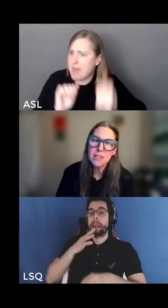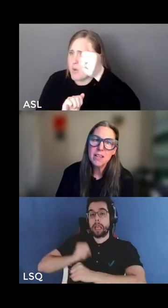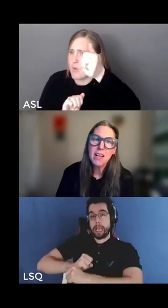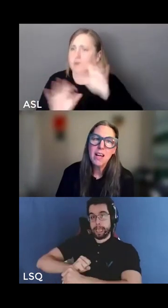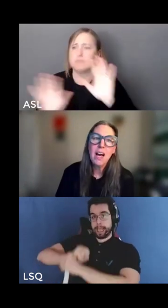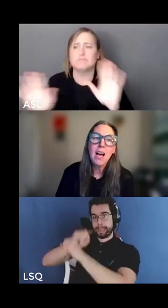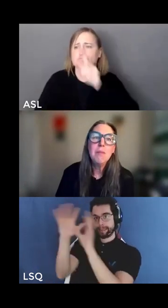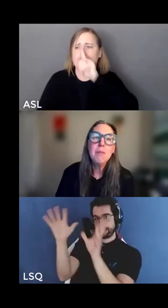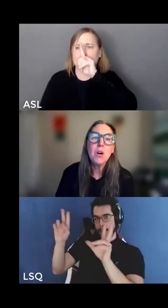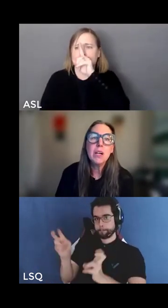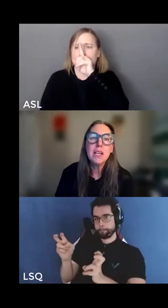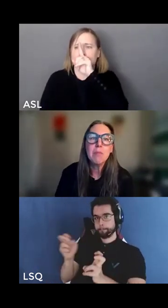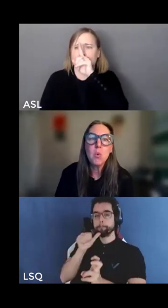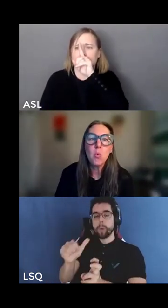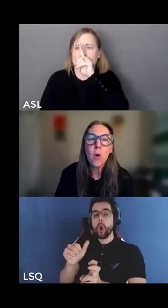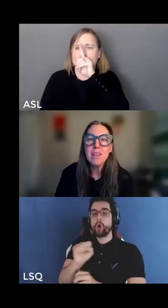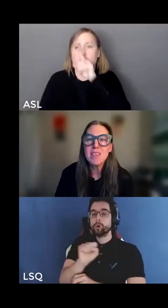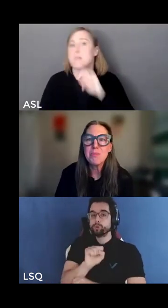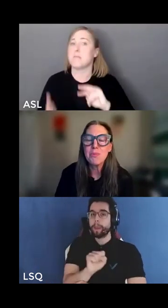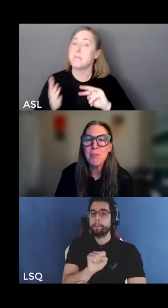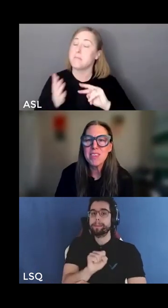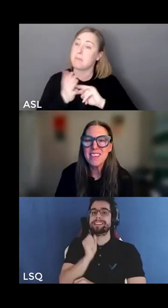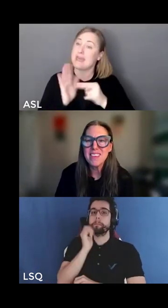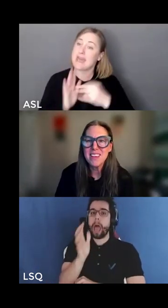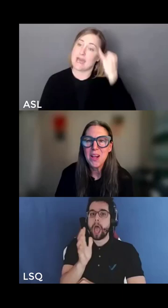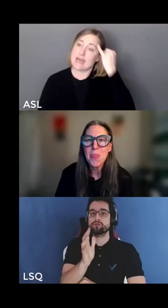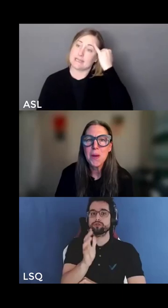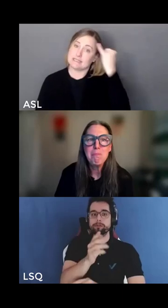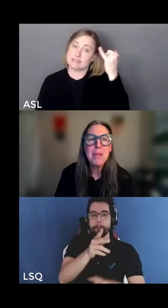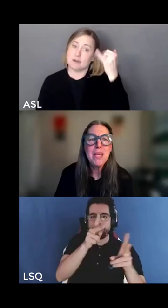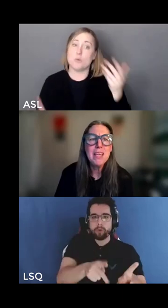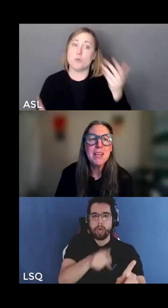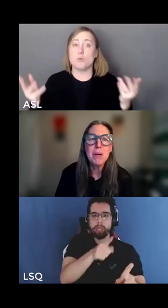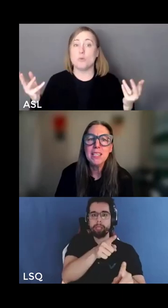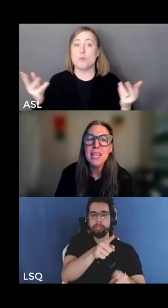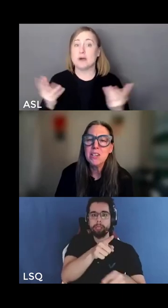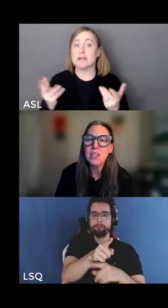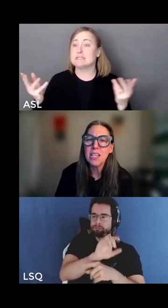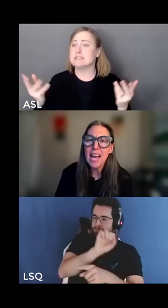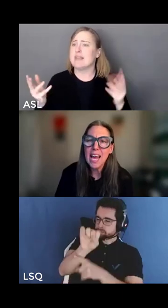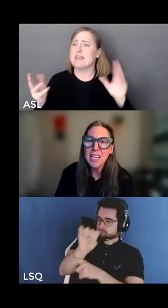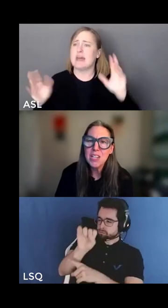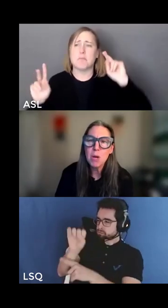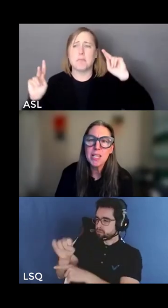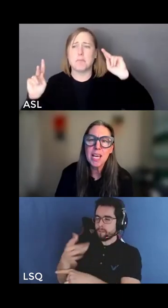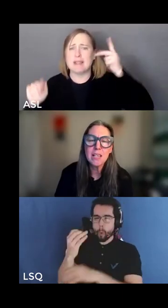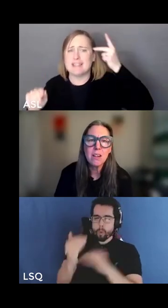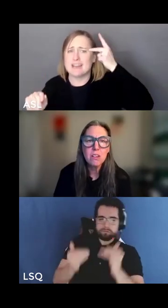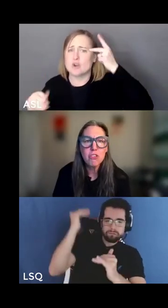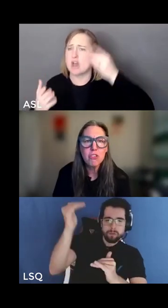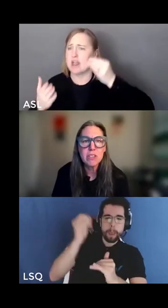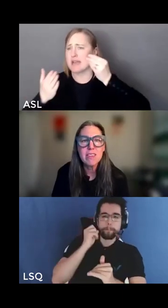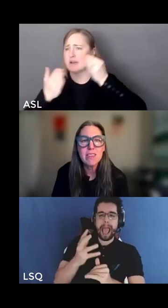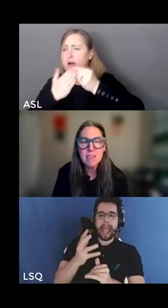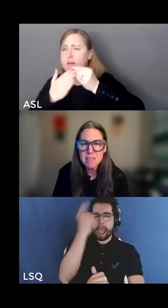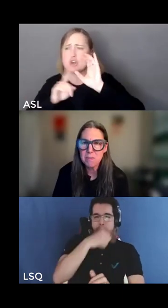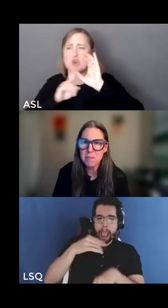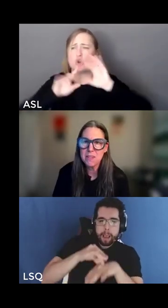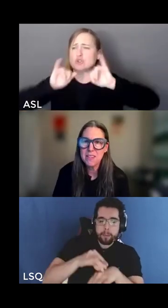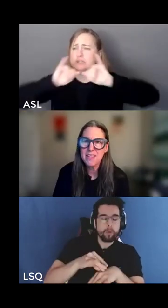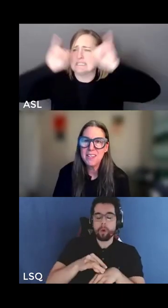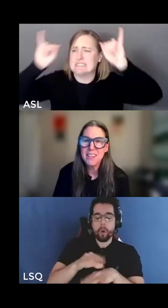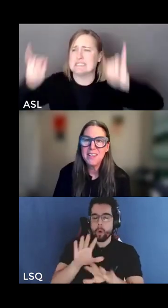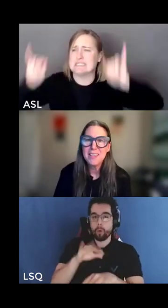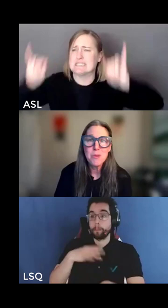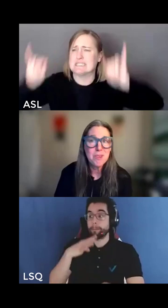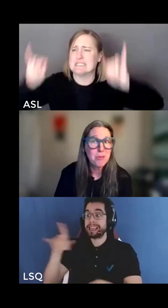i'm talking about white supremacy the big political economic and cultural political system